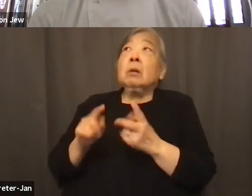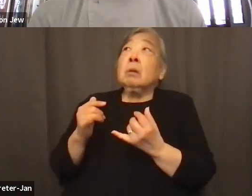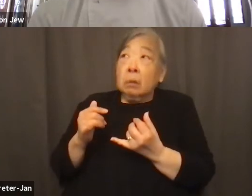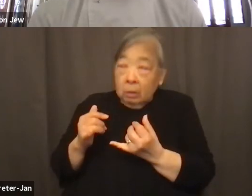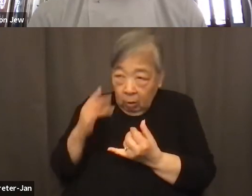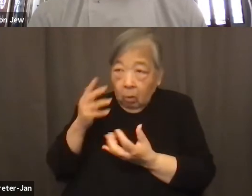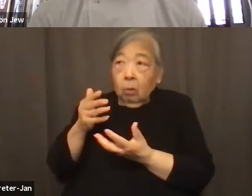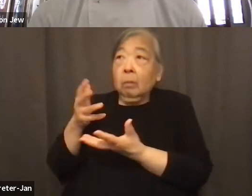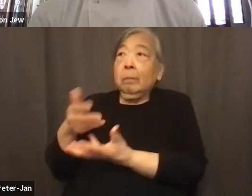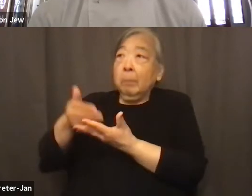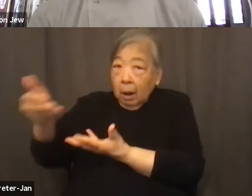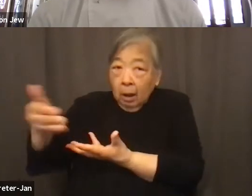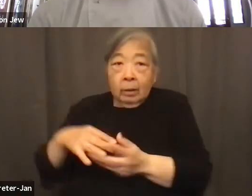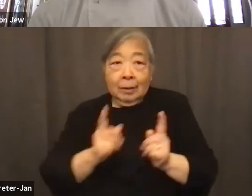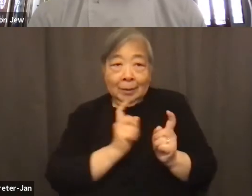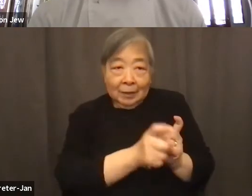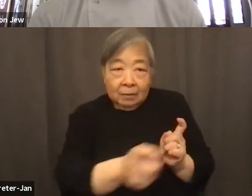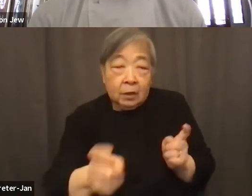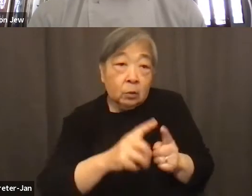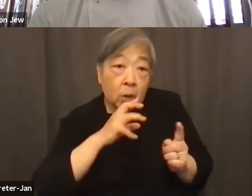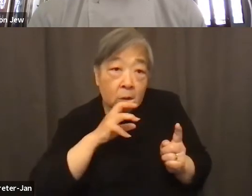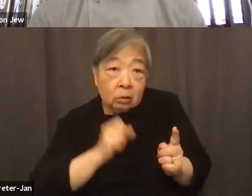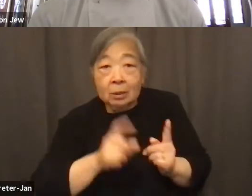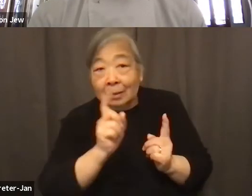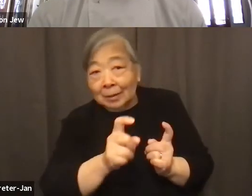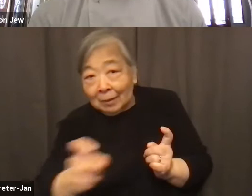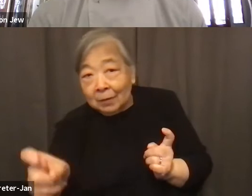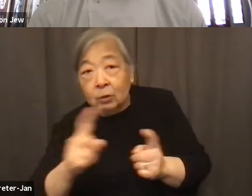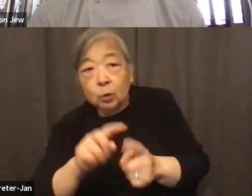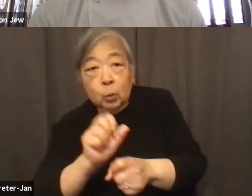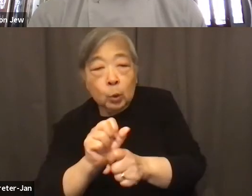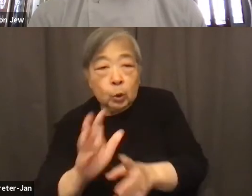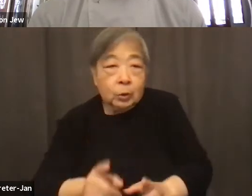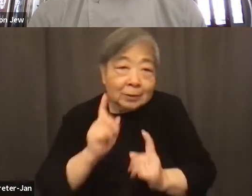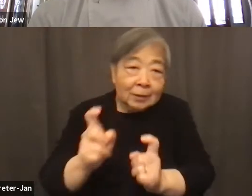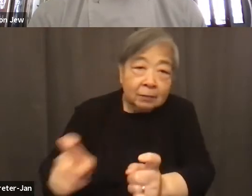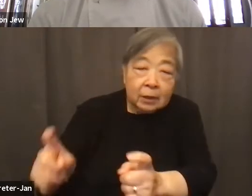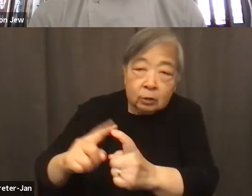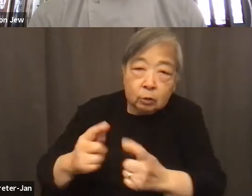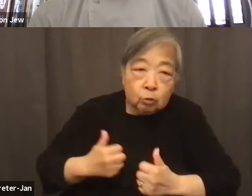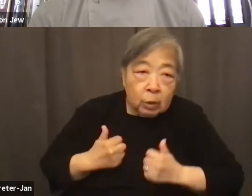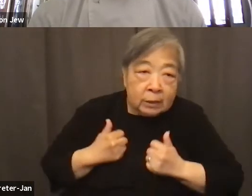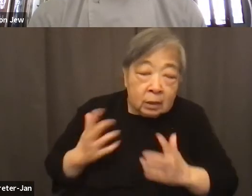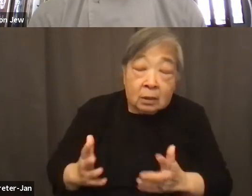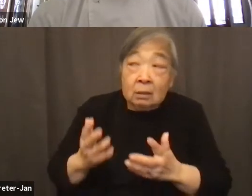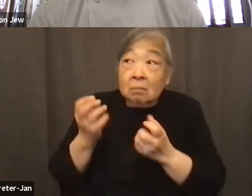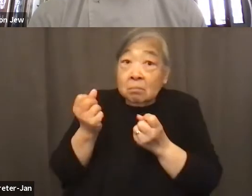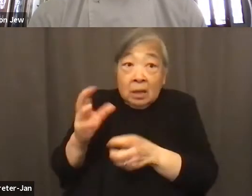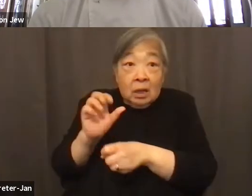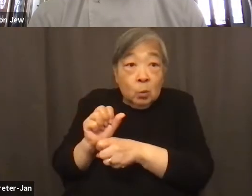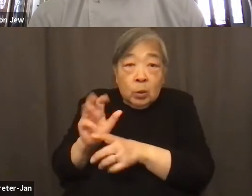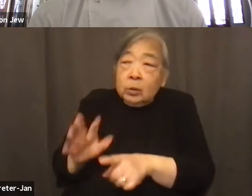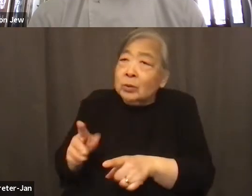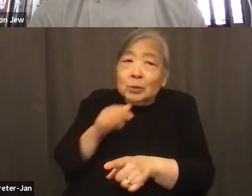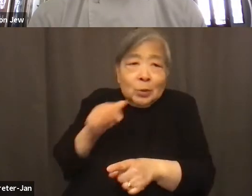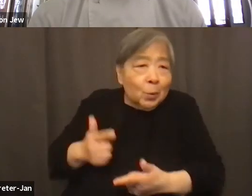to workers, to residents. These poor workers, most of them don't live in Chinatown, so they have a long, long commute to